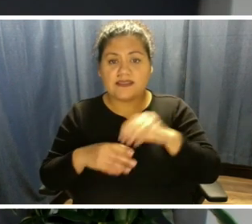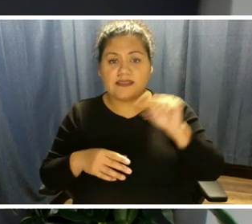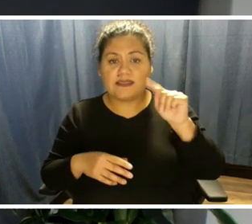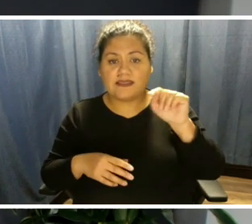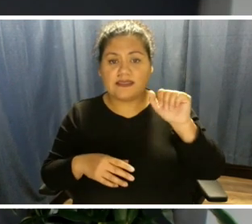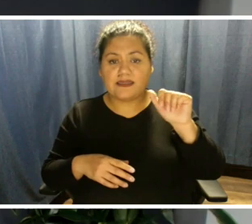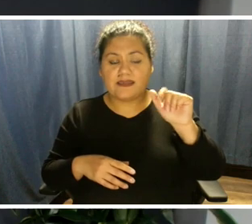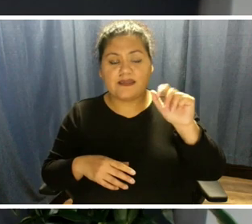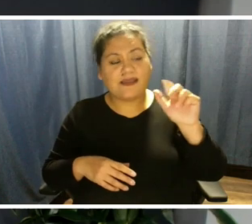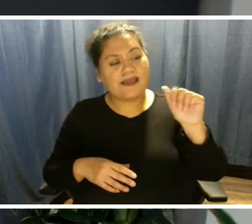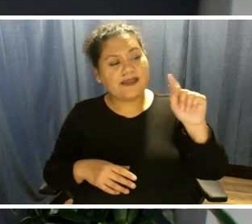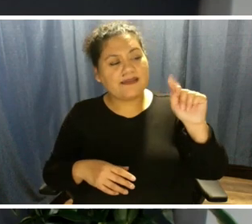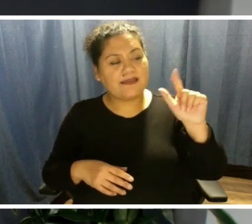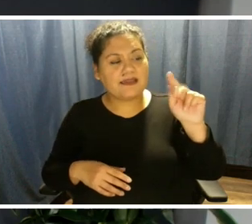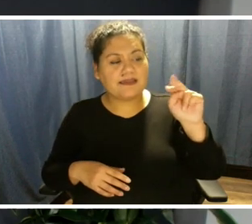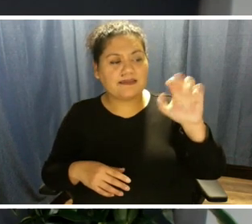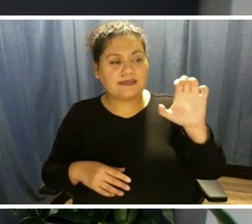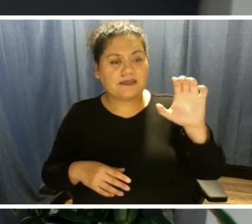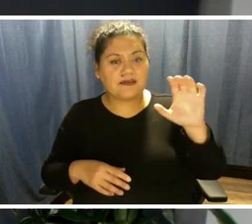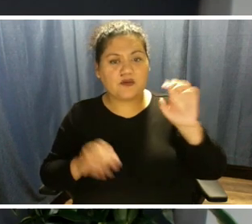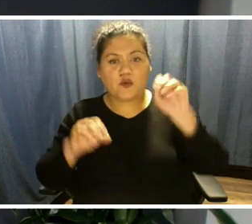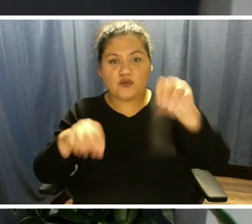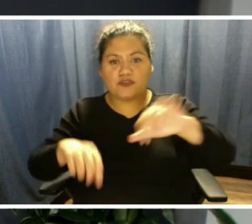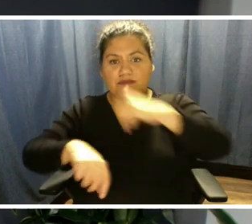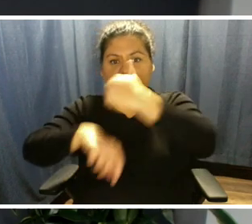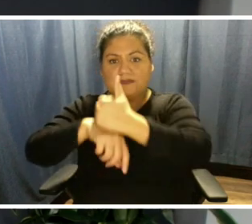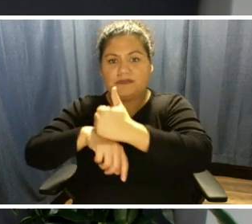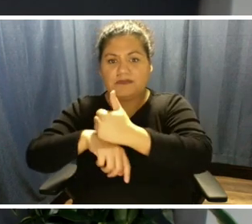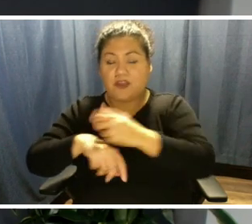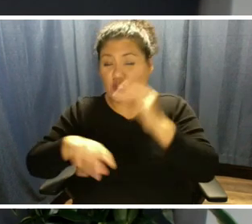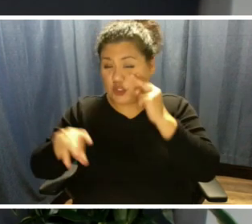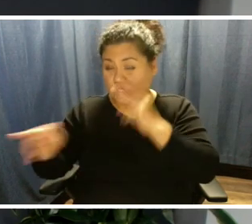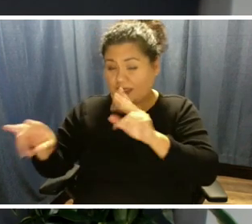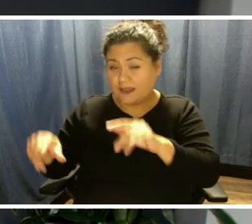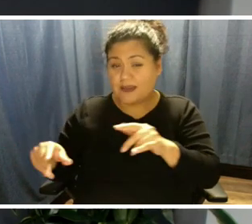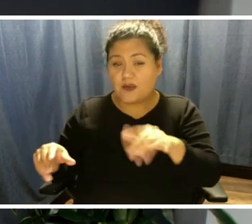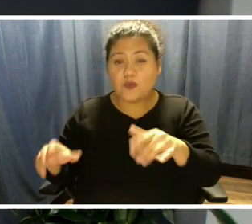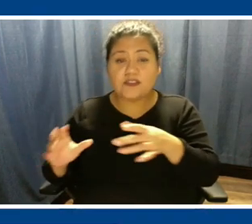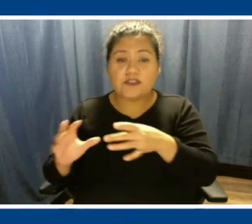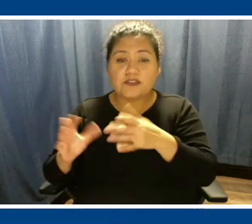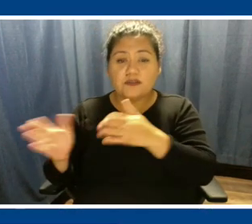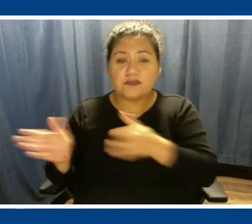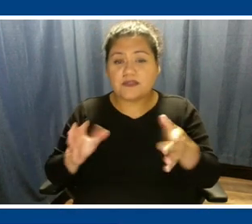you looking at them and what are your plans with regard to wind energy and zero emissions?